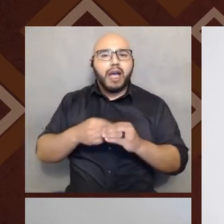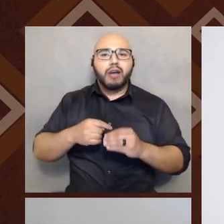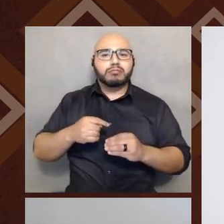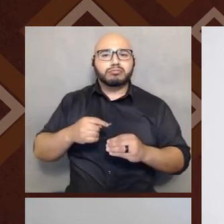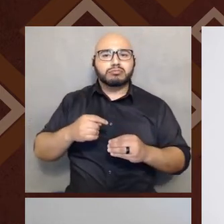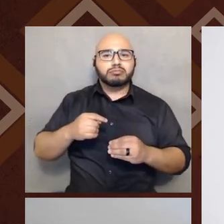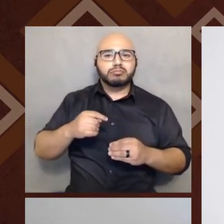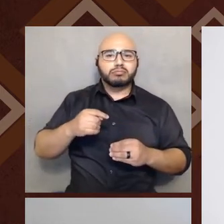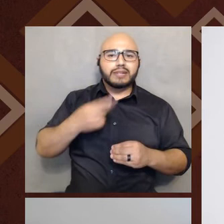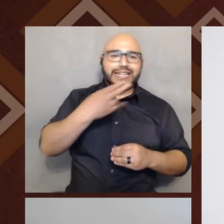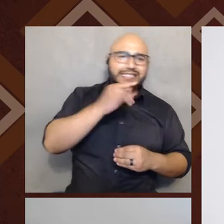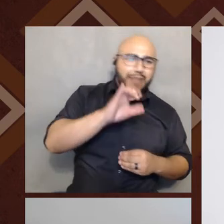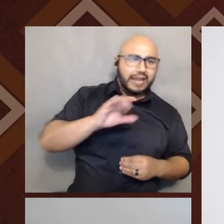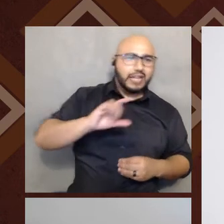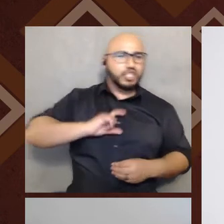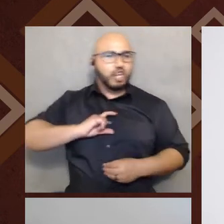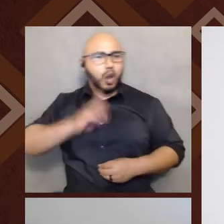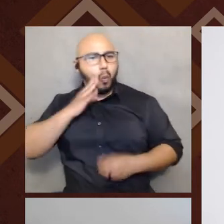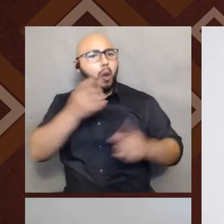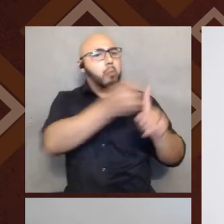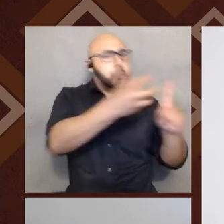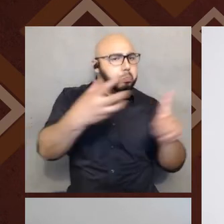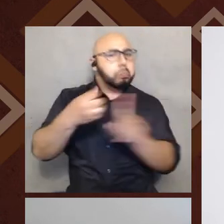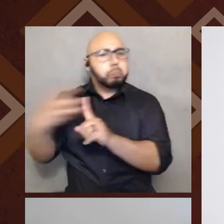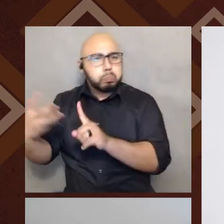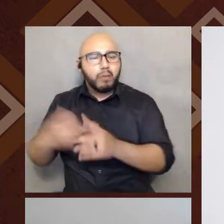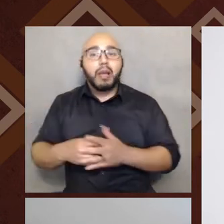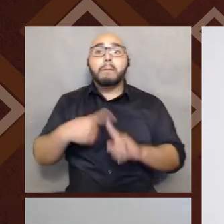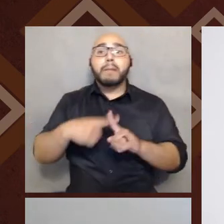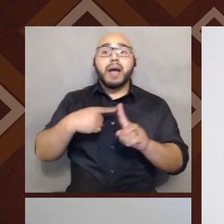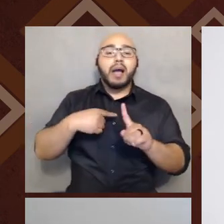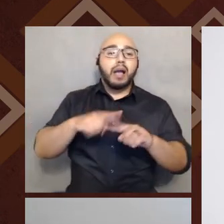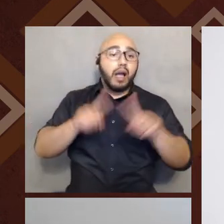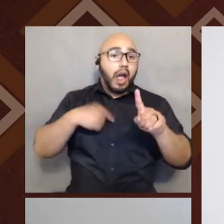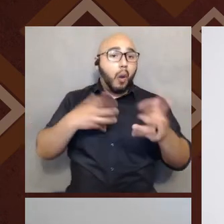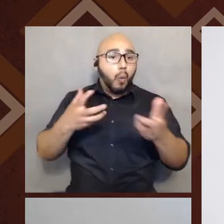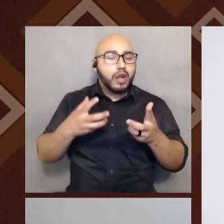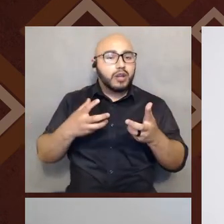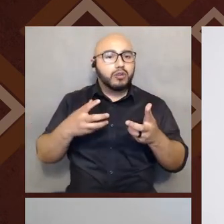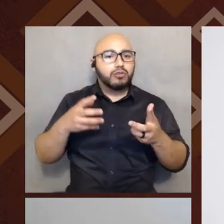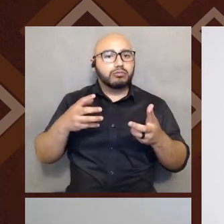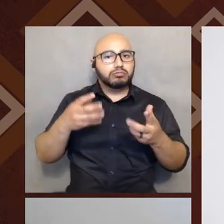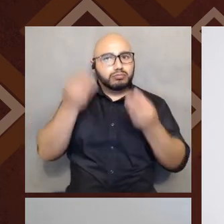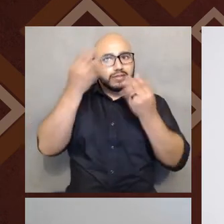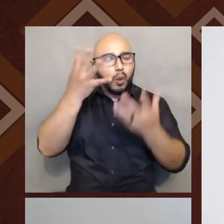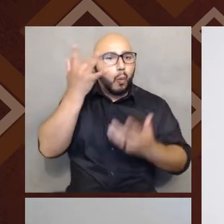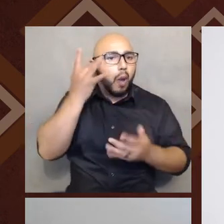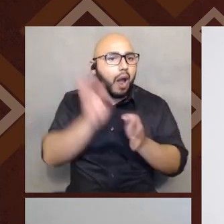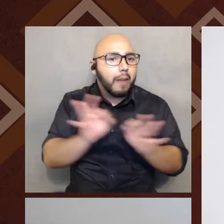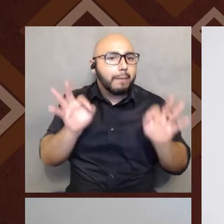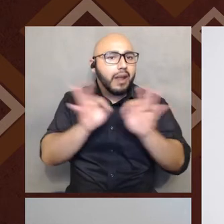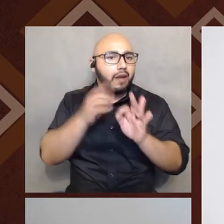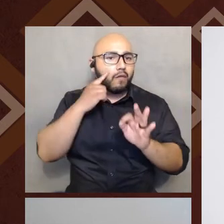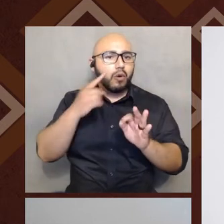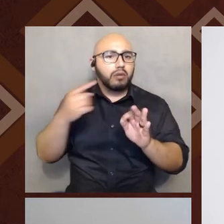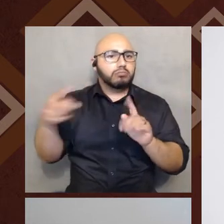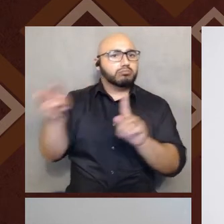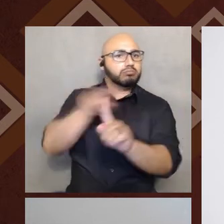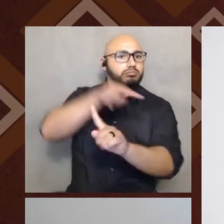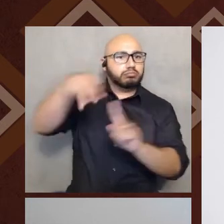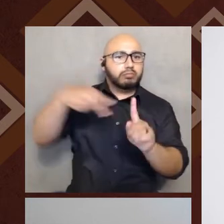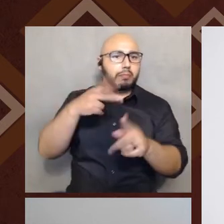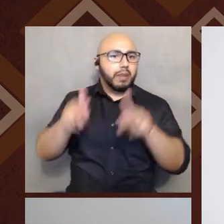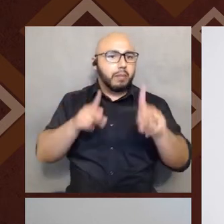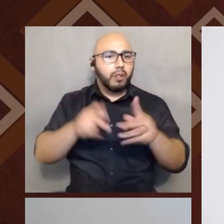that, right. But, um, but I, wanted to give you a sense of why these terms matter to some people. And, and again, I also love Victoria, you